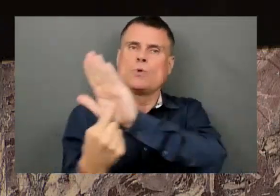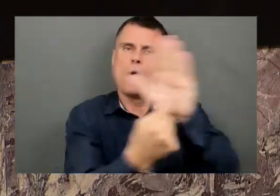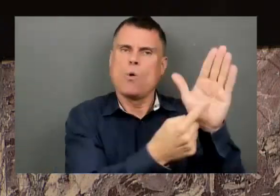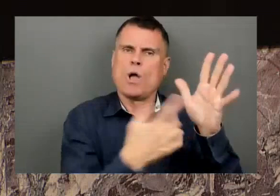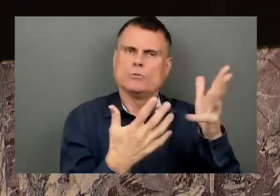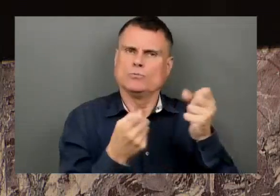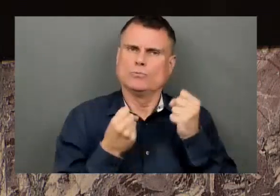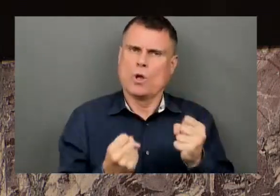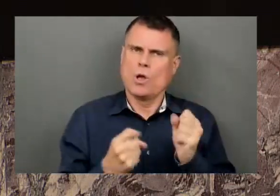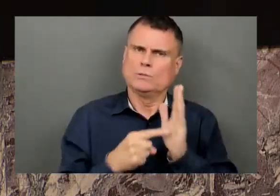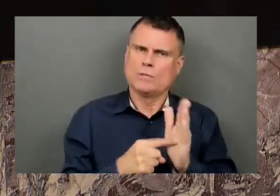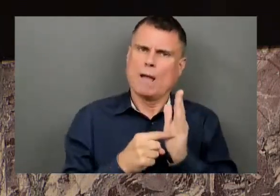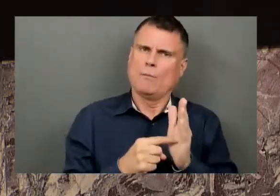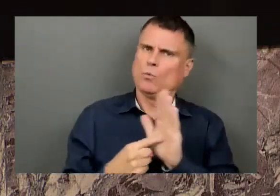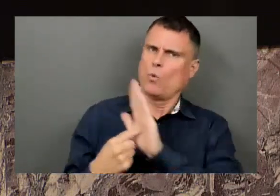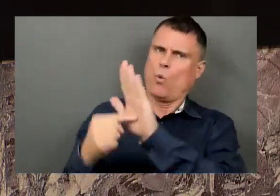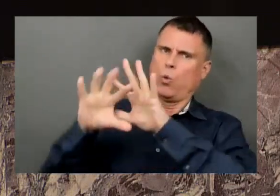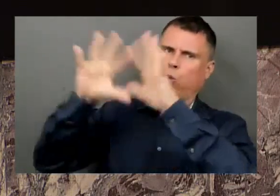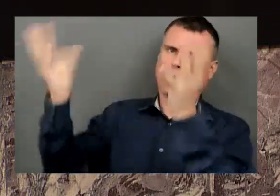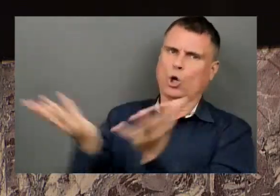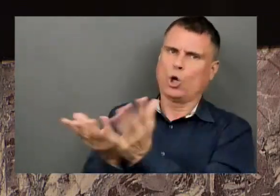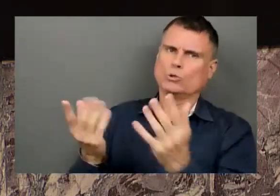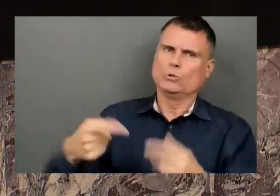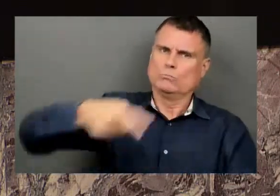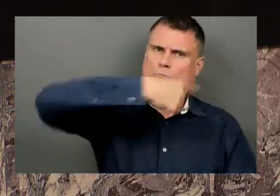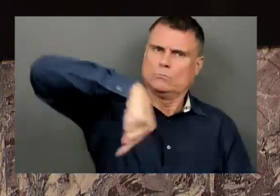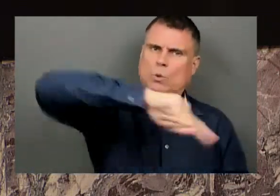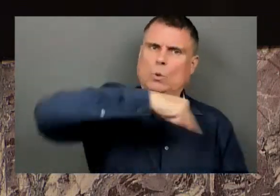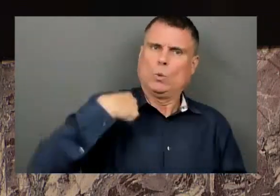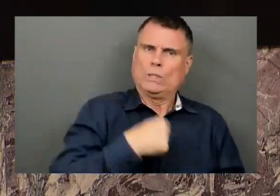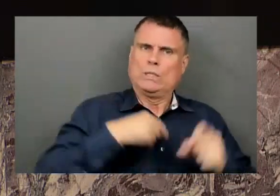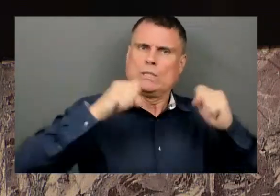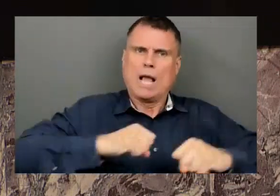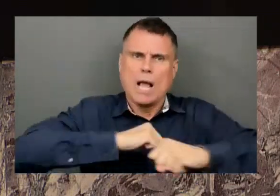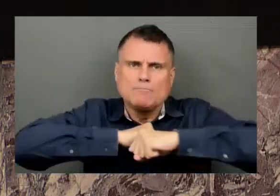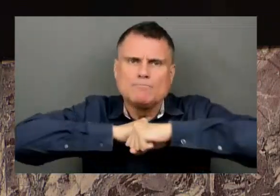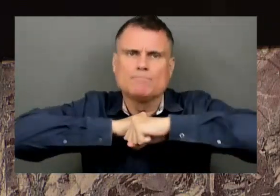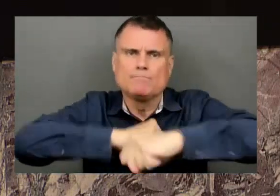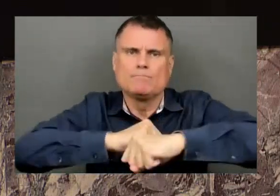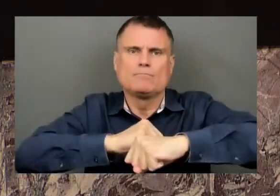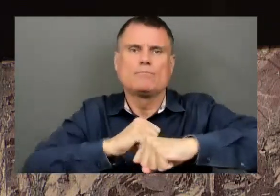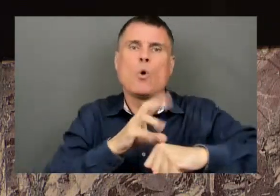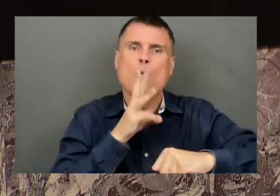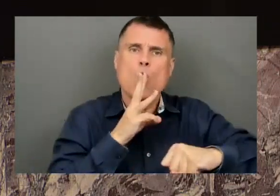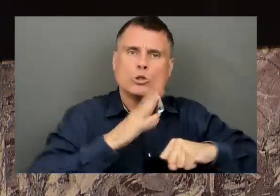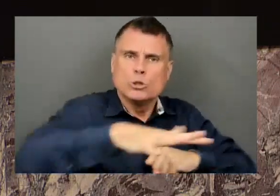reduce greenhouse gas emissions, protect water quality and promote sustainable land use. Thank you, Mr. Speaker.